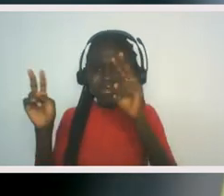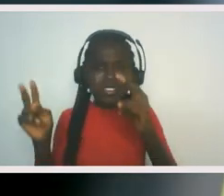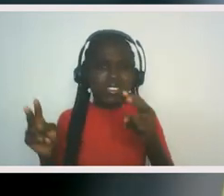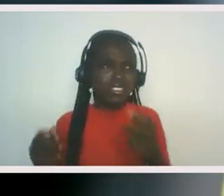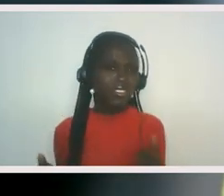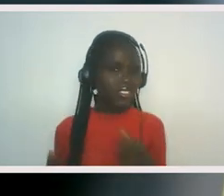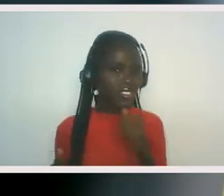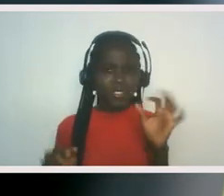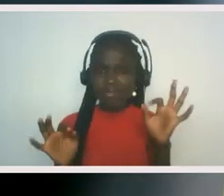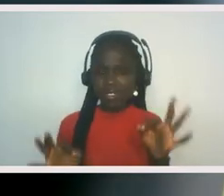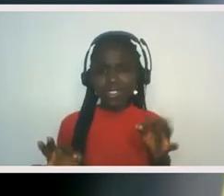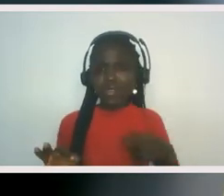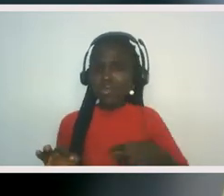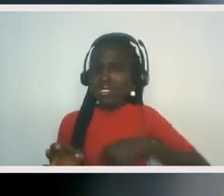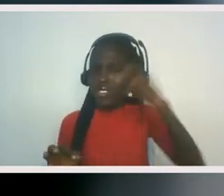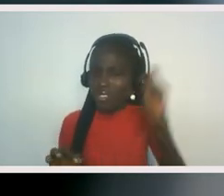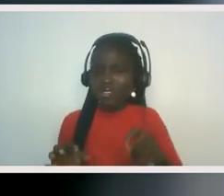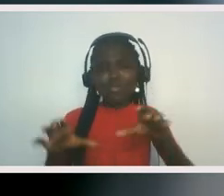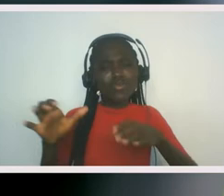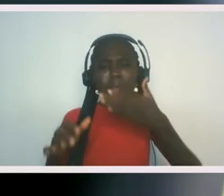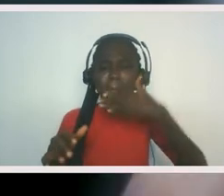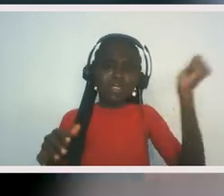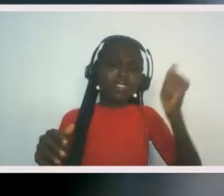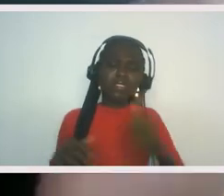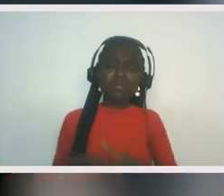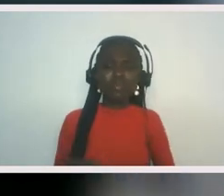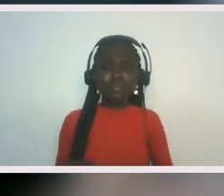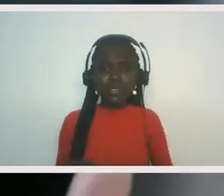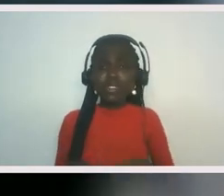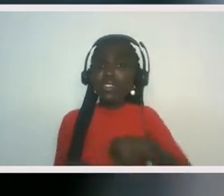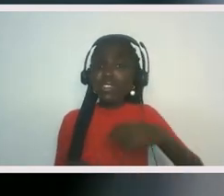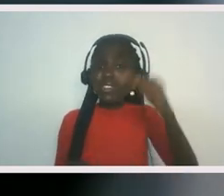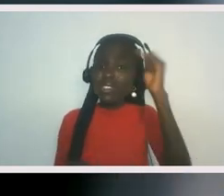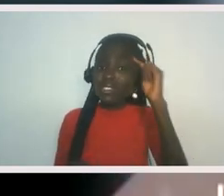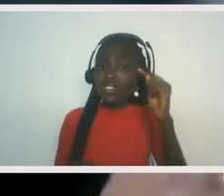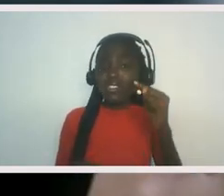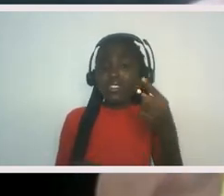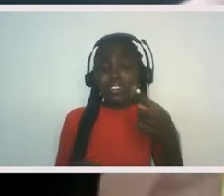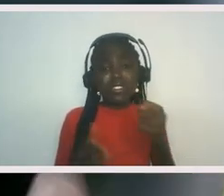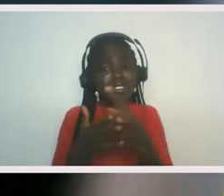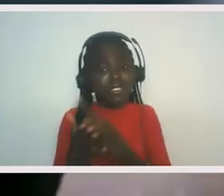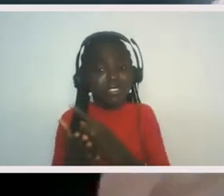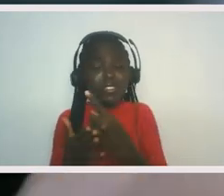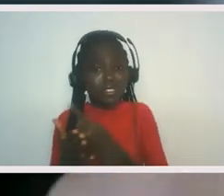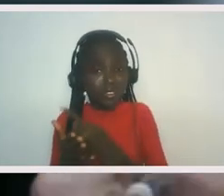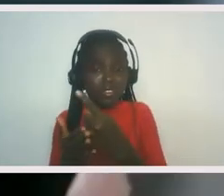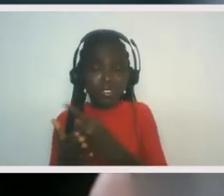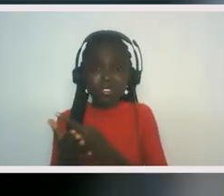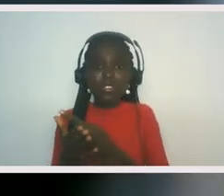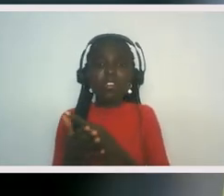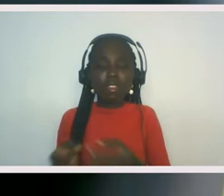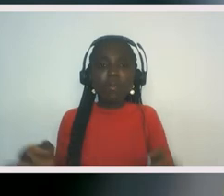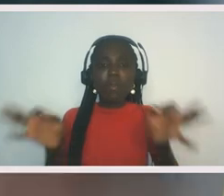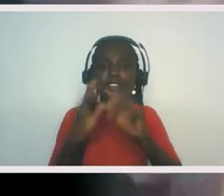We need to do better. And so I think the conversations are, is an important starting